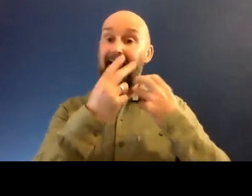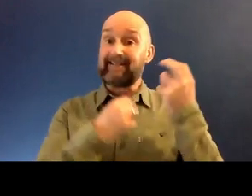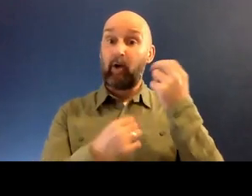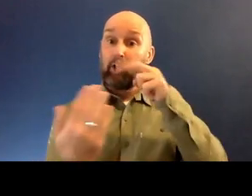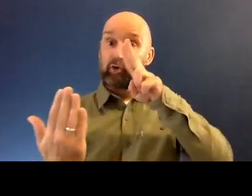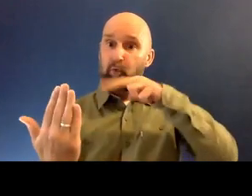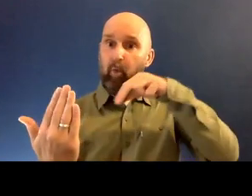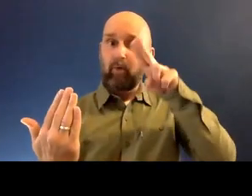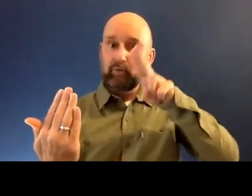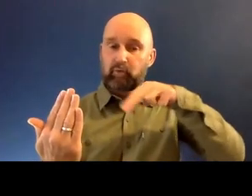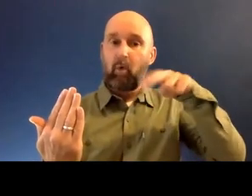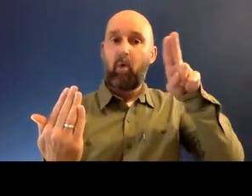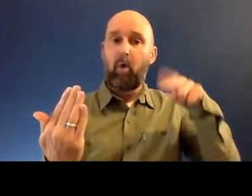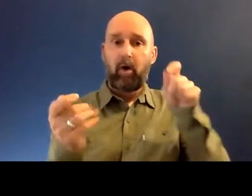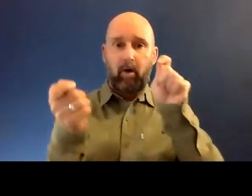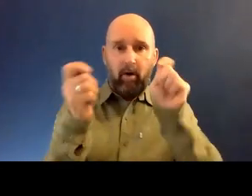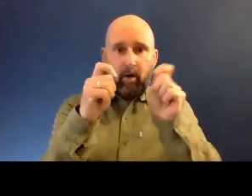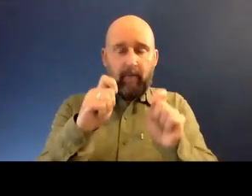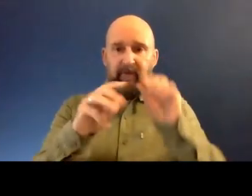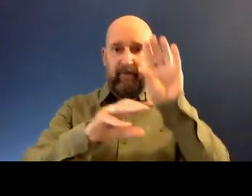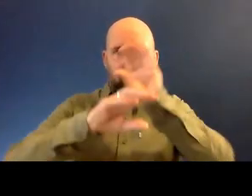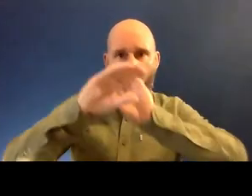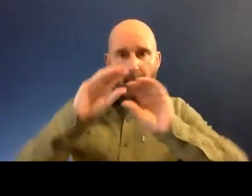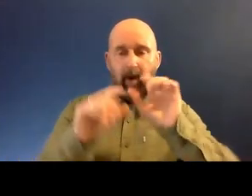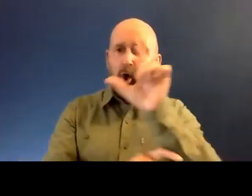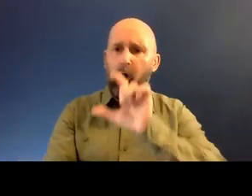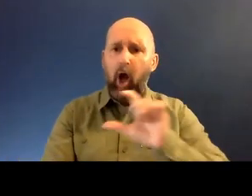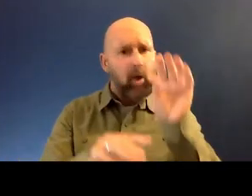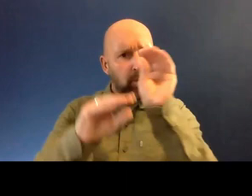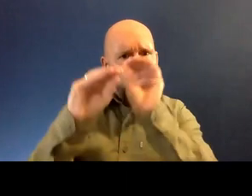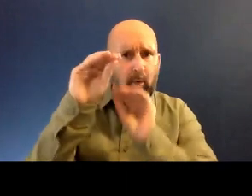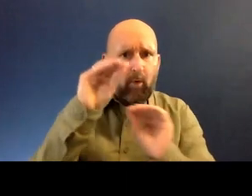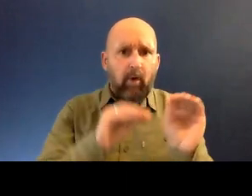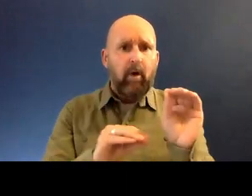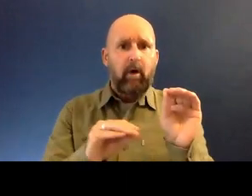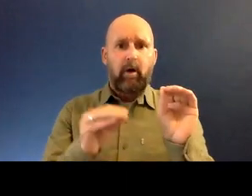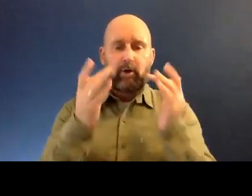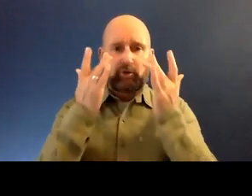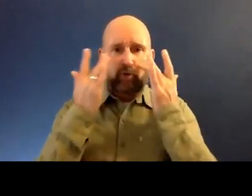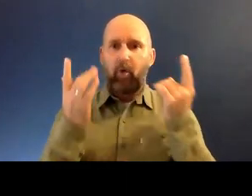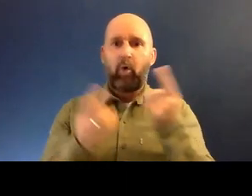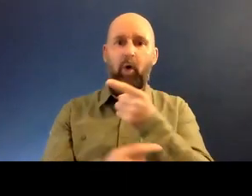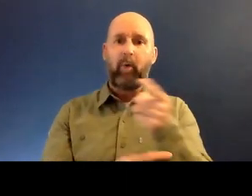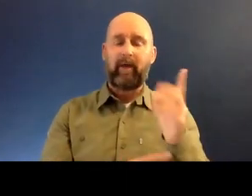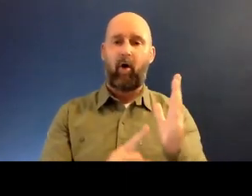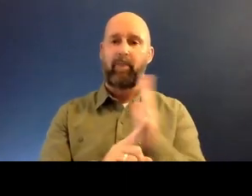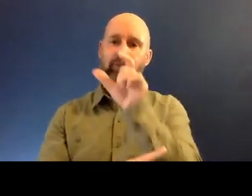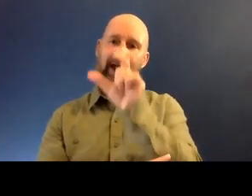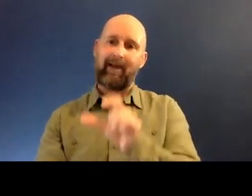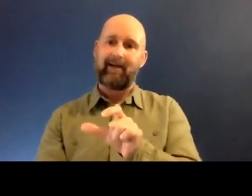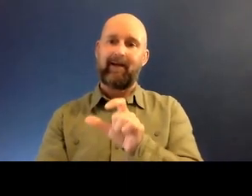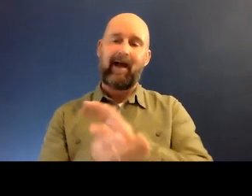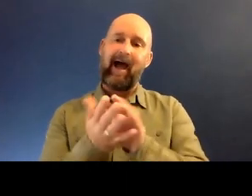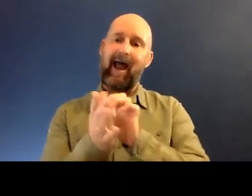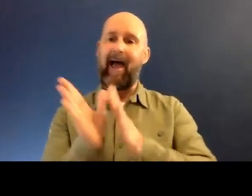played with shape, played with form, played with color. That says Hua or Yehovah. On the right, it says Salam.